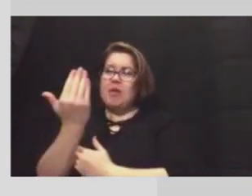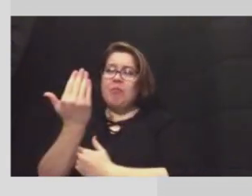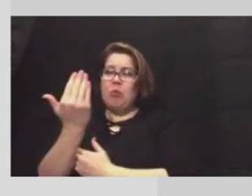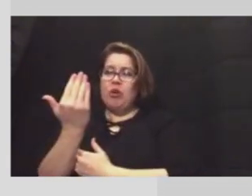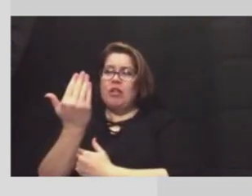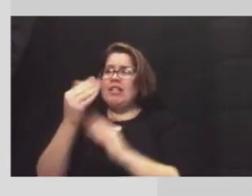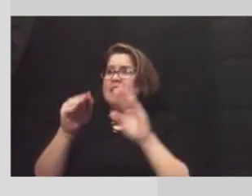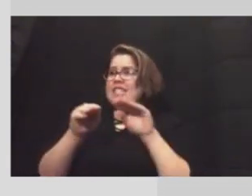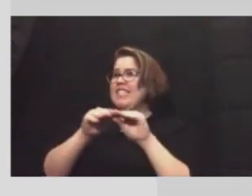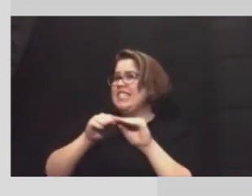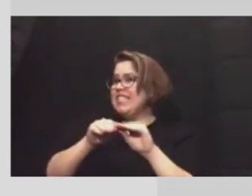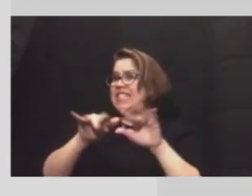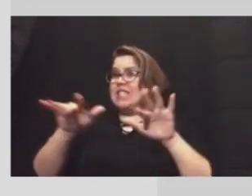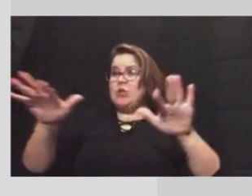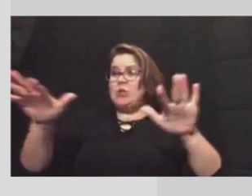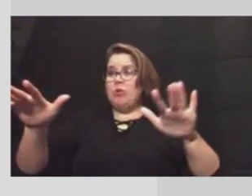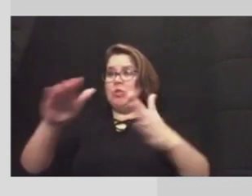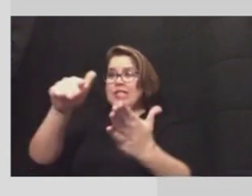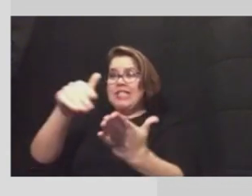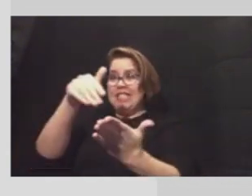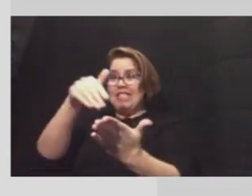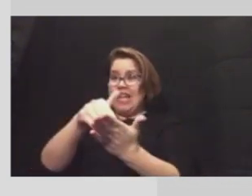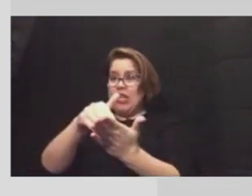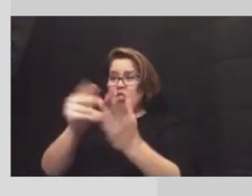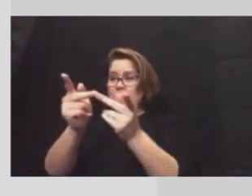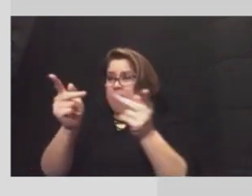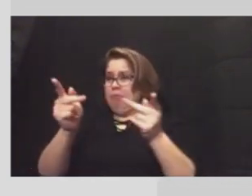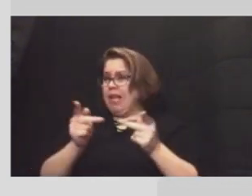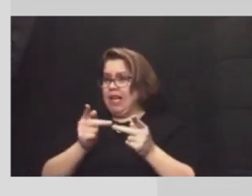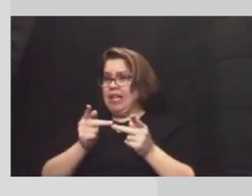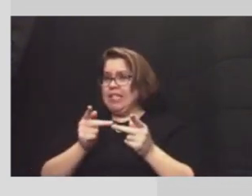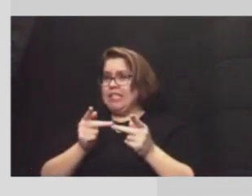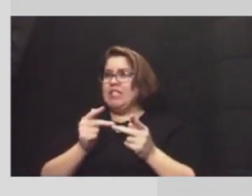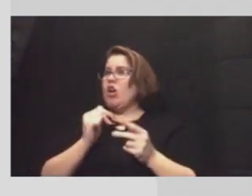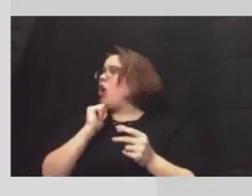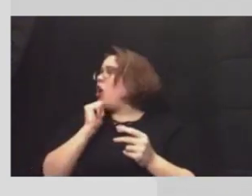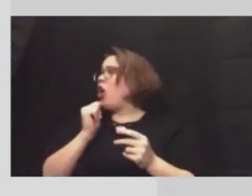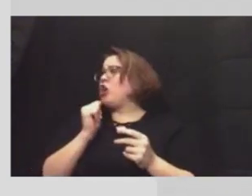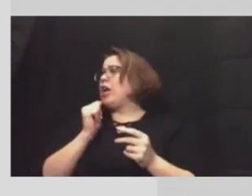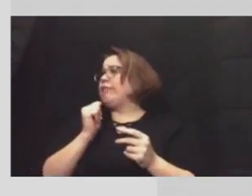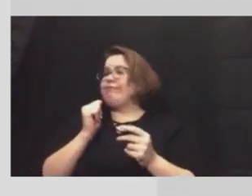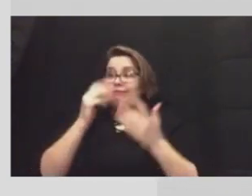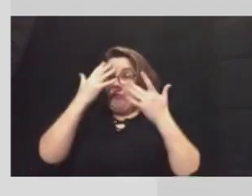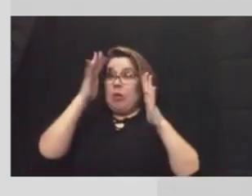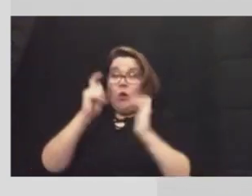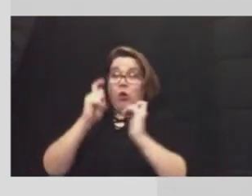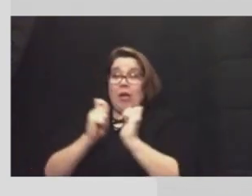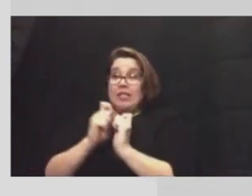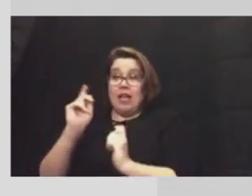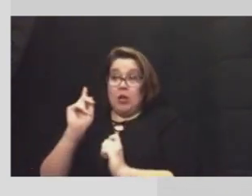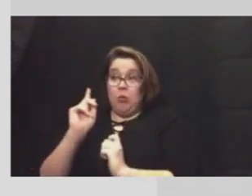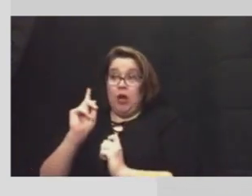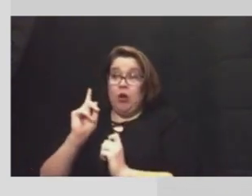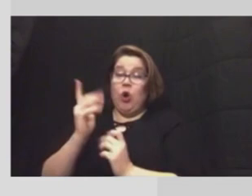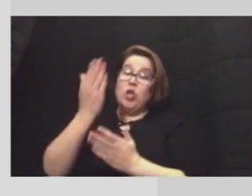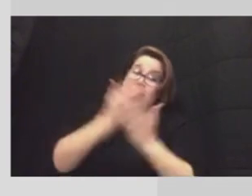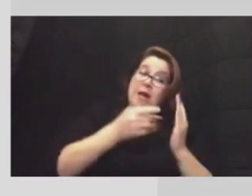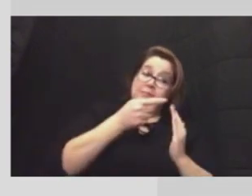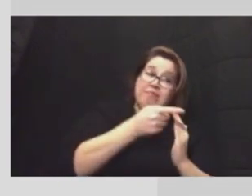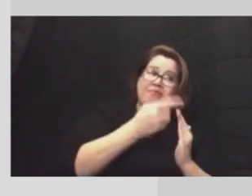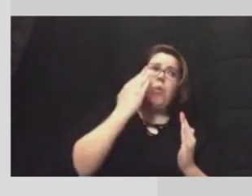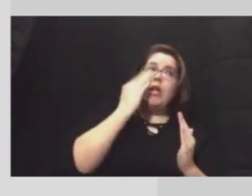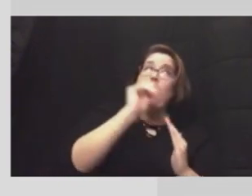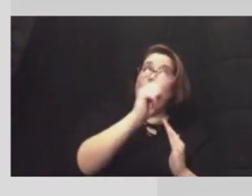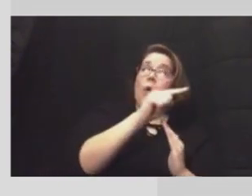distribution centers are not uh definite yet nor some of the centers are definite but not the times